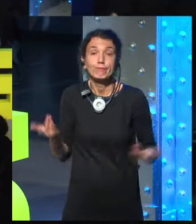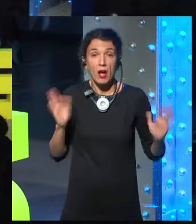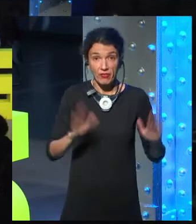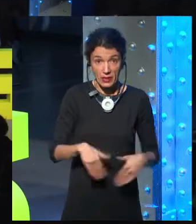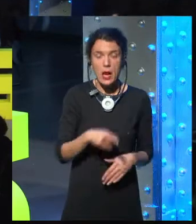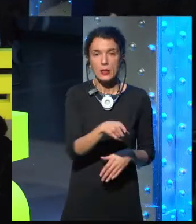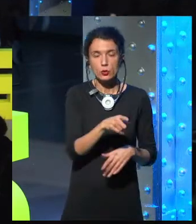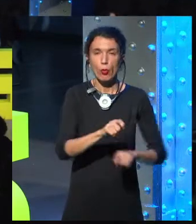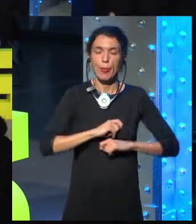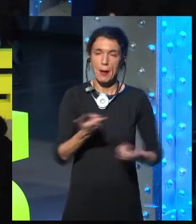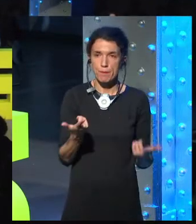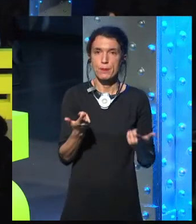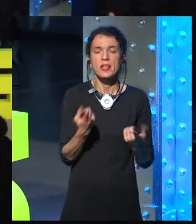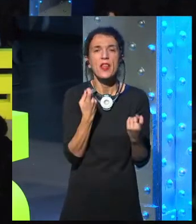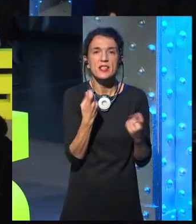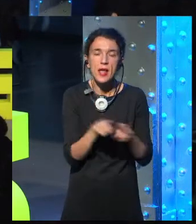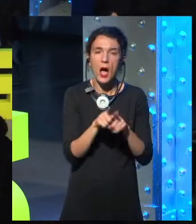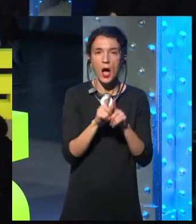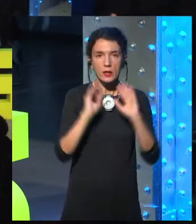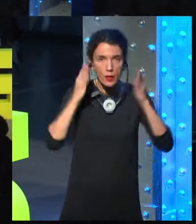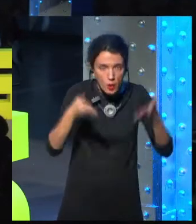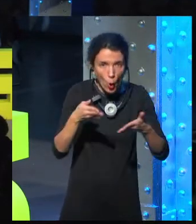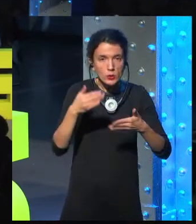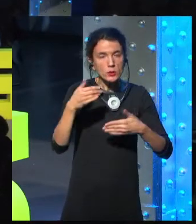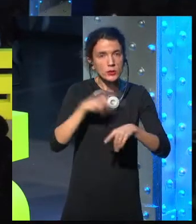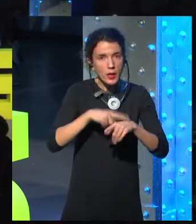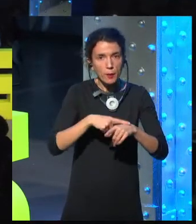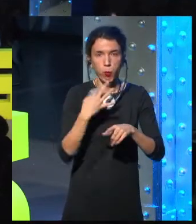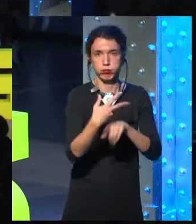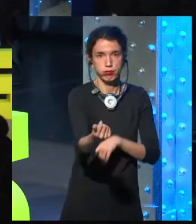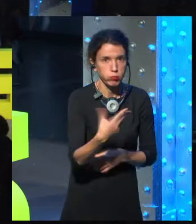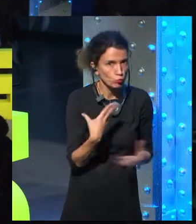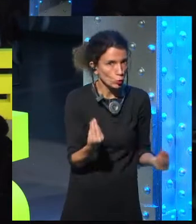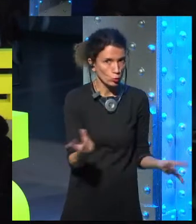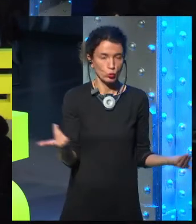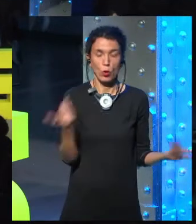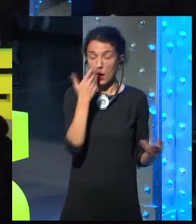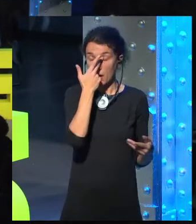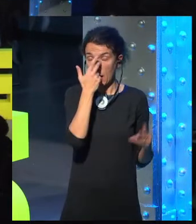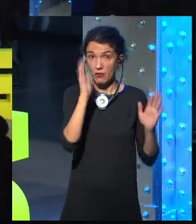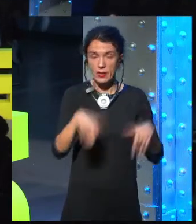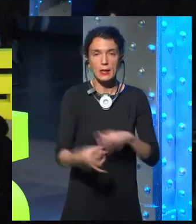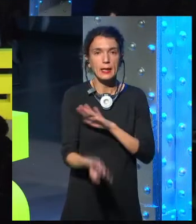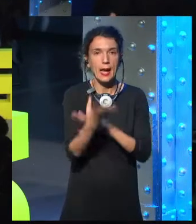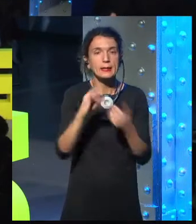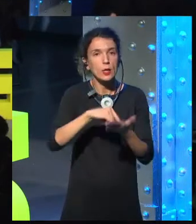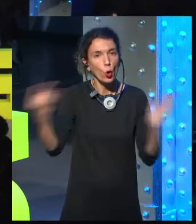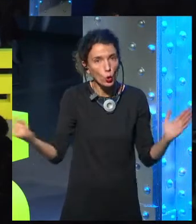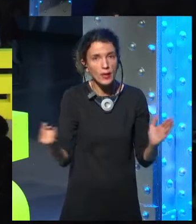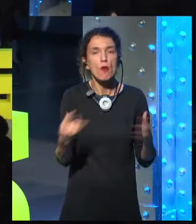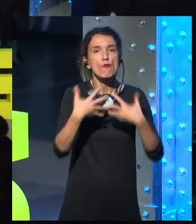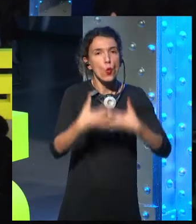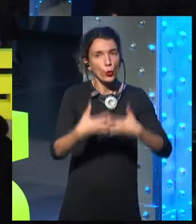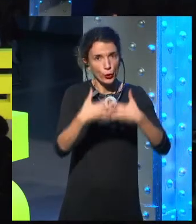applications and technology that works in bad scenarios, in scenarios that are not optimal, we will have better